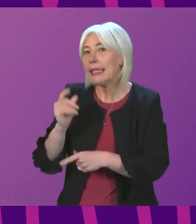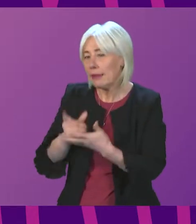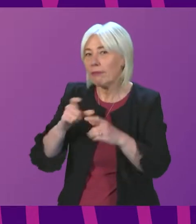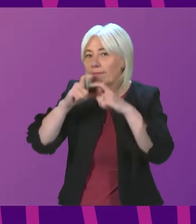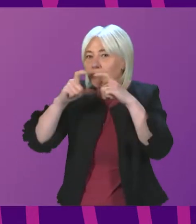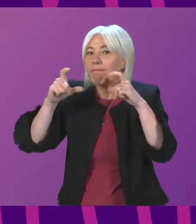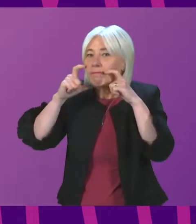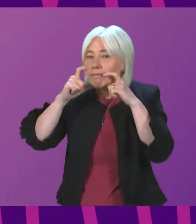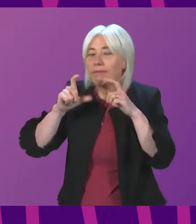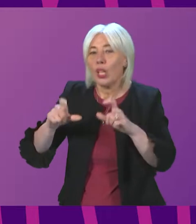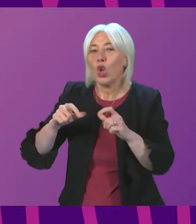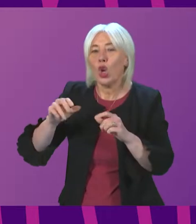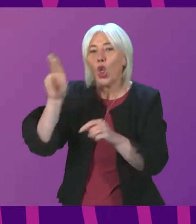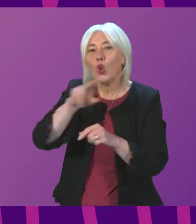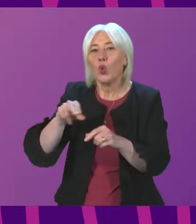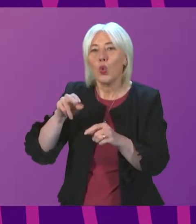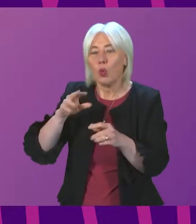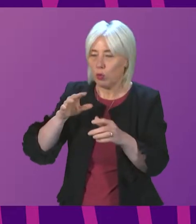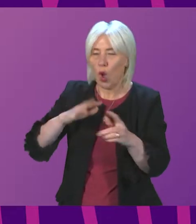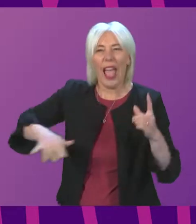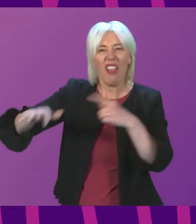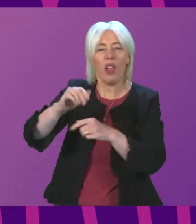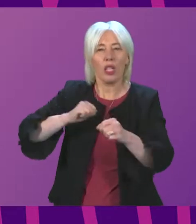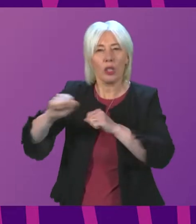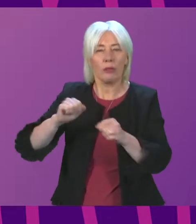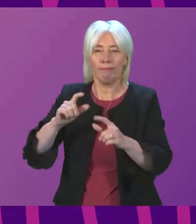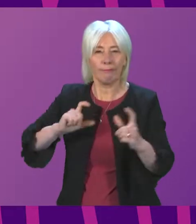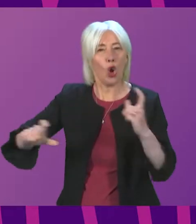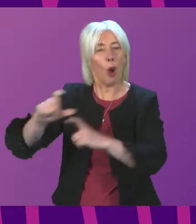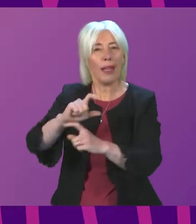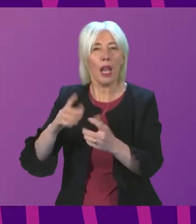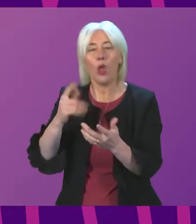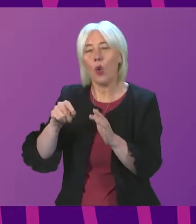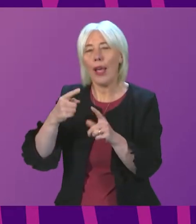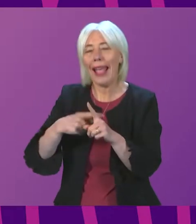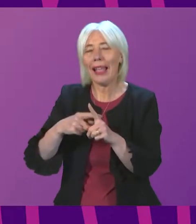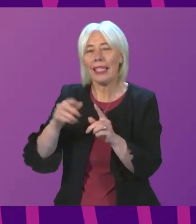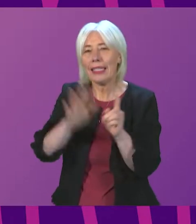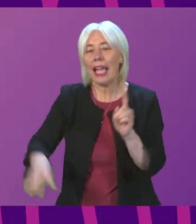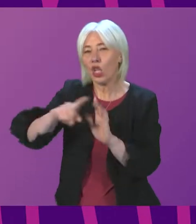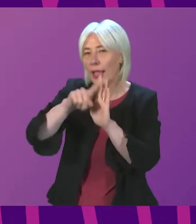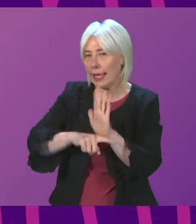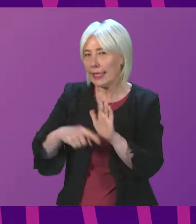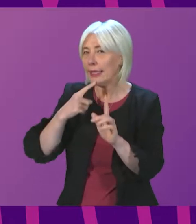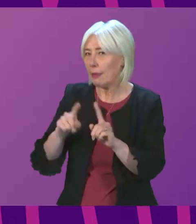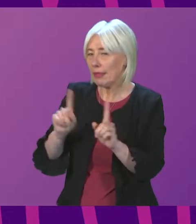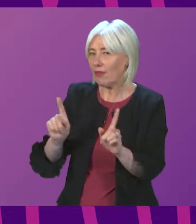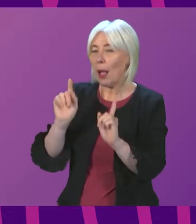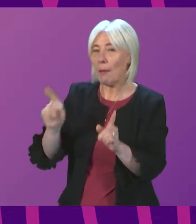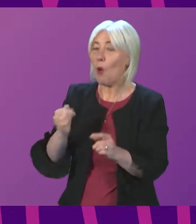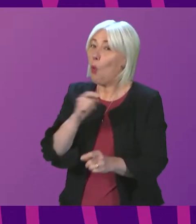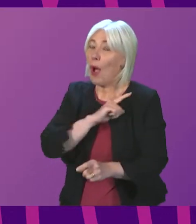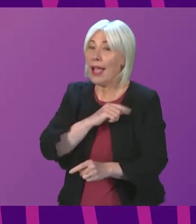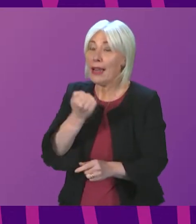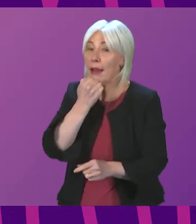least in school communal areas for the time being, despite the change in England's national guidance? First Minister, this is because of a significant rise